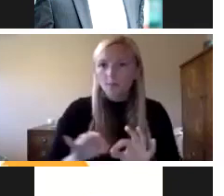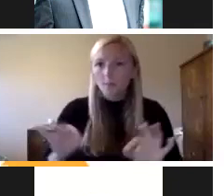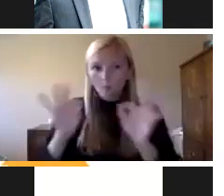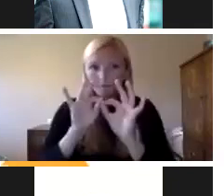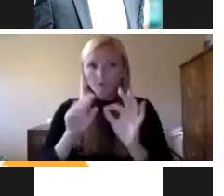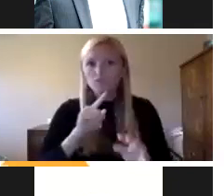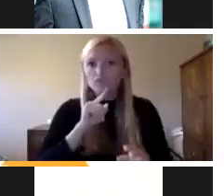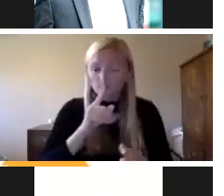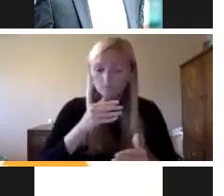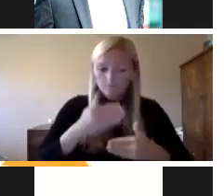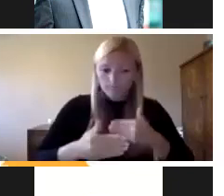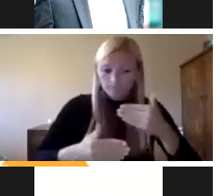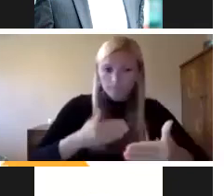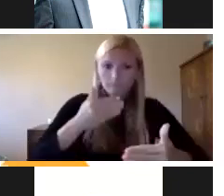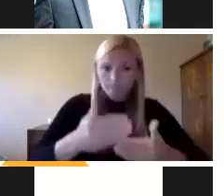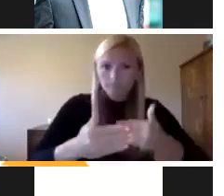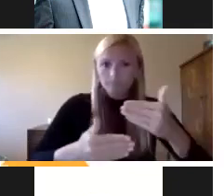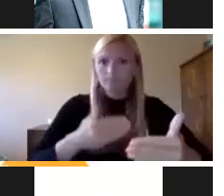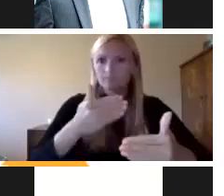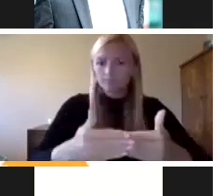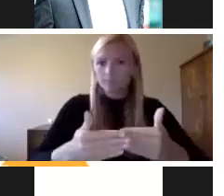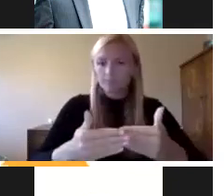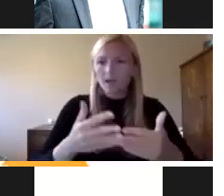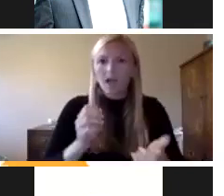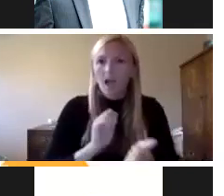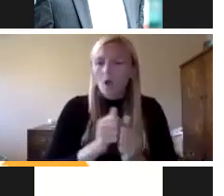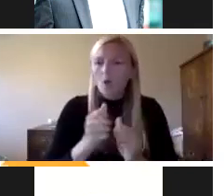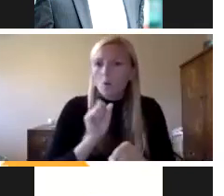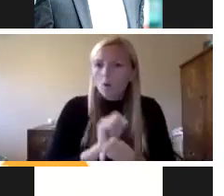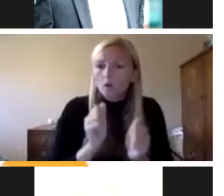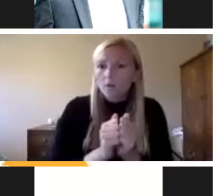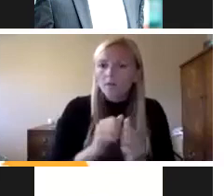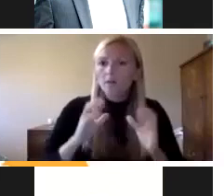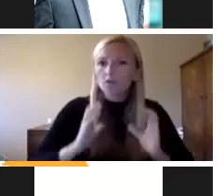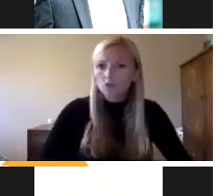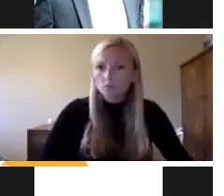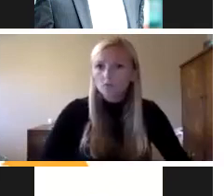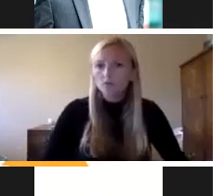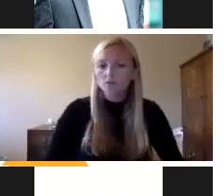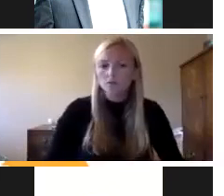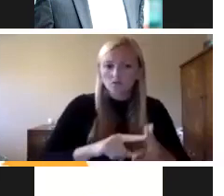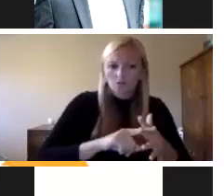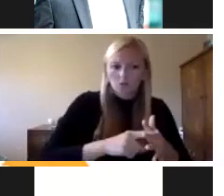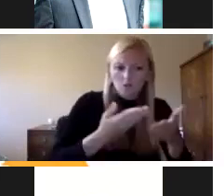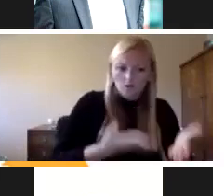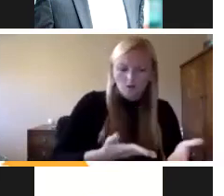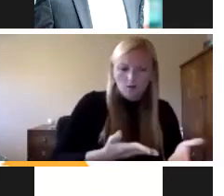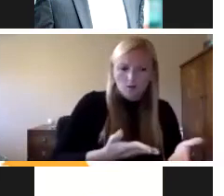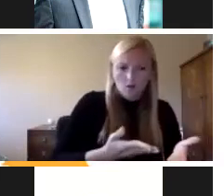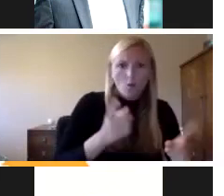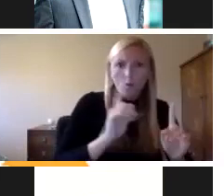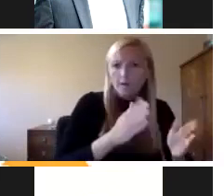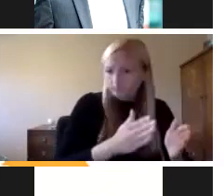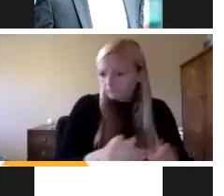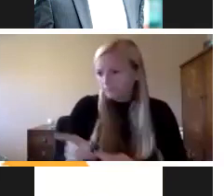methodical way for me to me to work with clients to help them understand how to go from where they are today to where they are going to in the